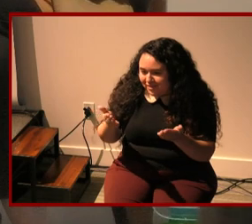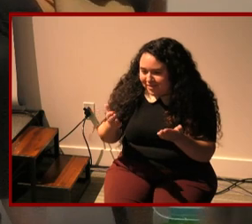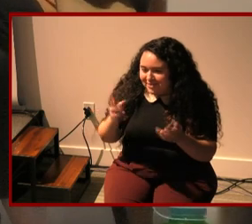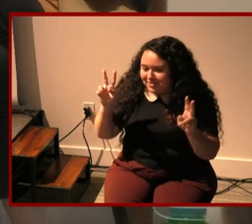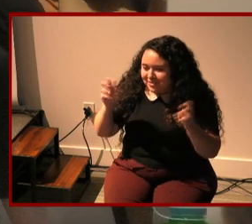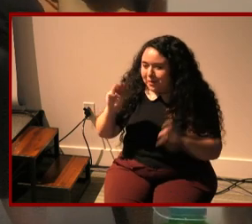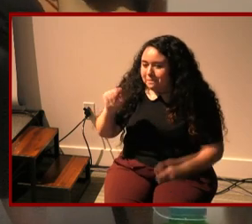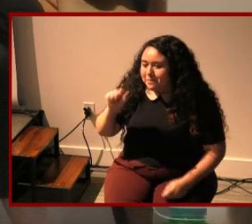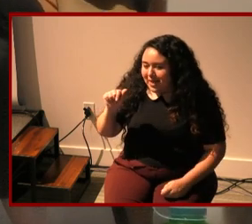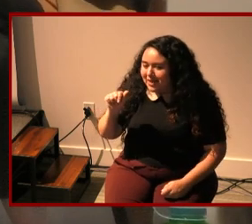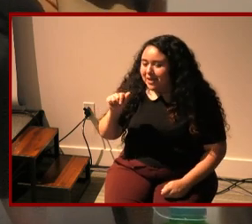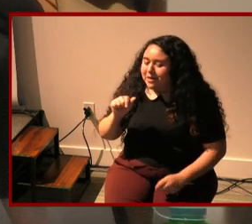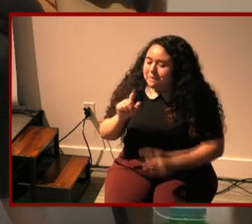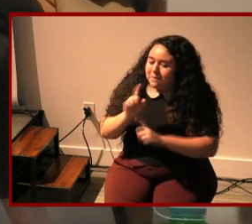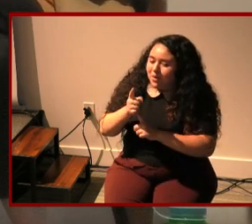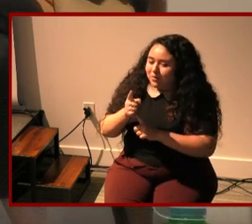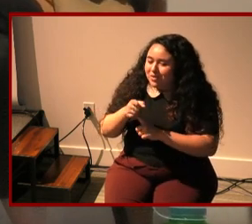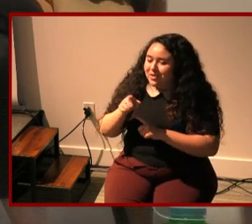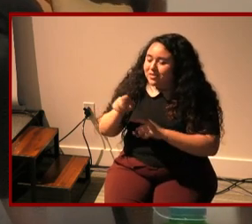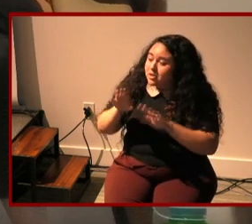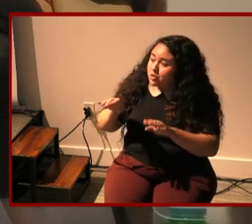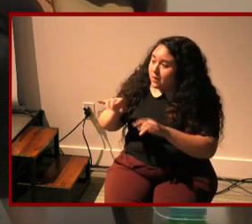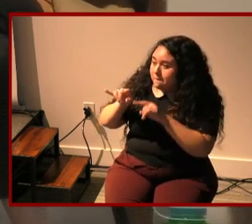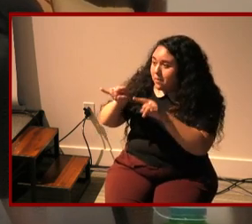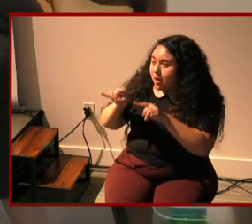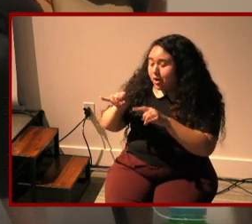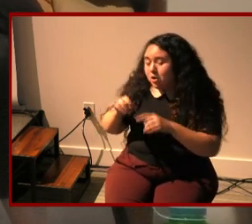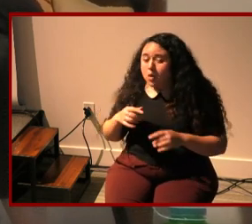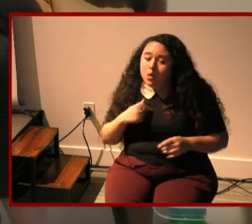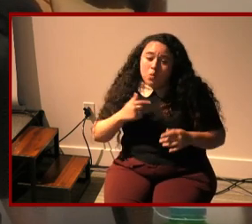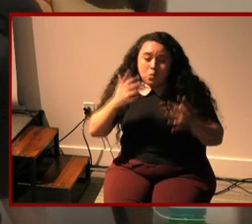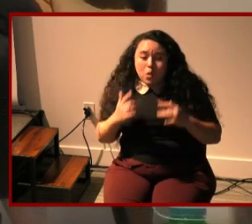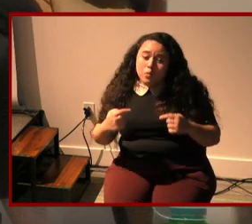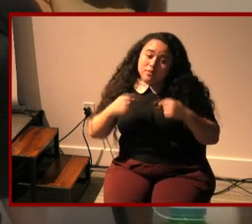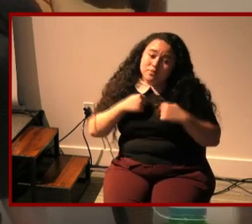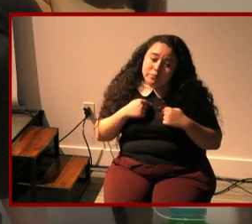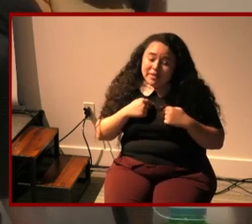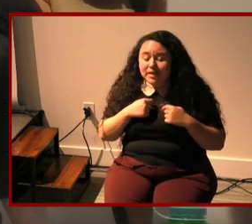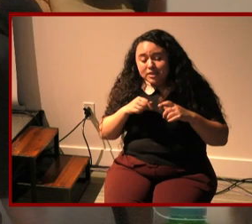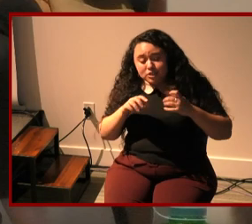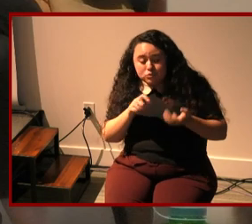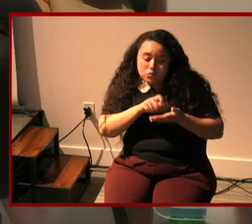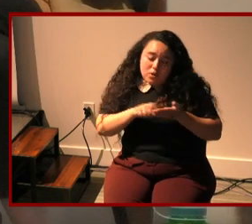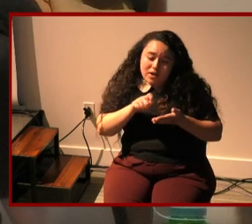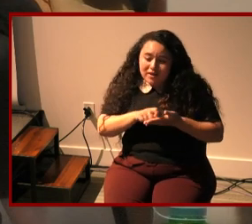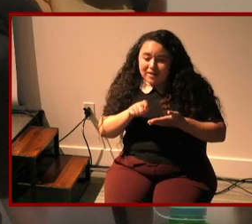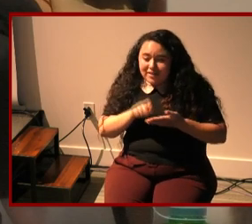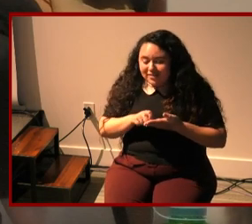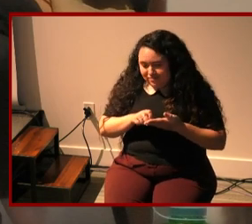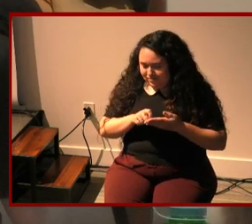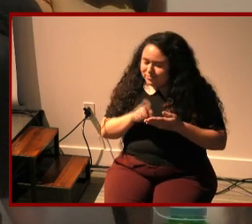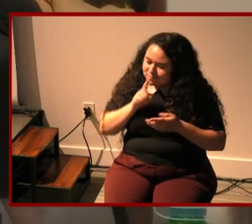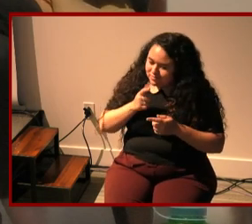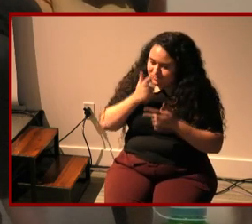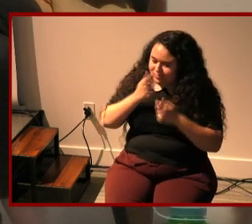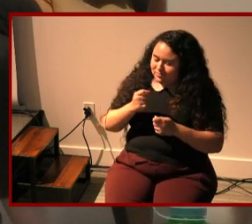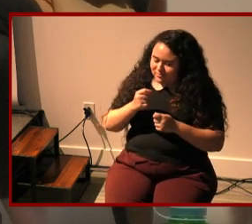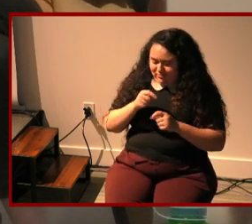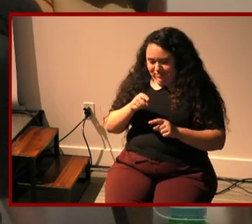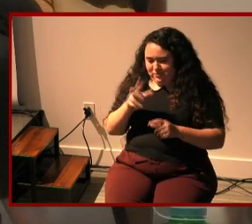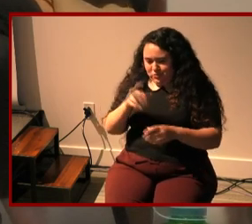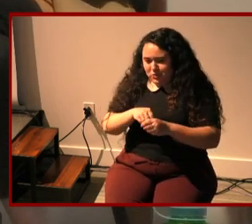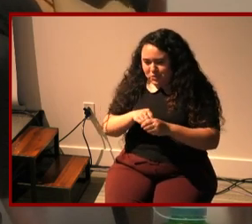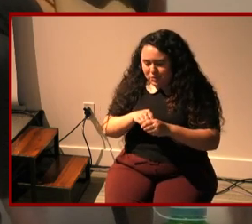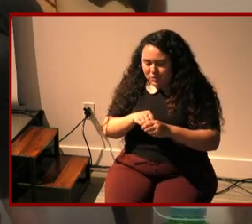children were mocking her for the woe is me idea that she was writing in this memoir and so that to me was a really interesting like inclusion